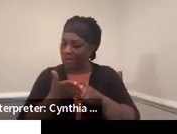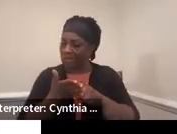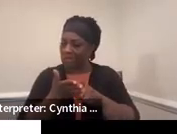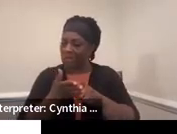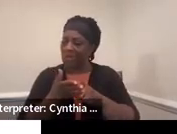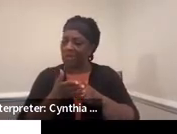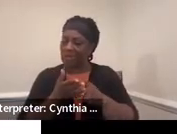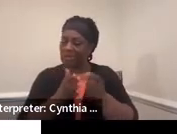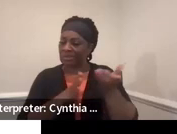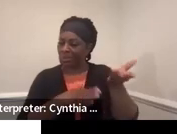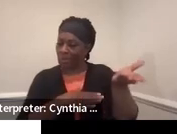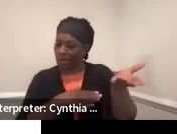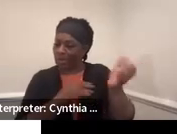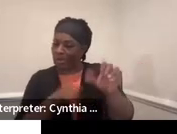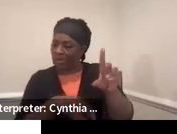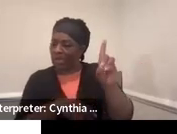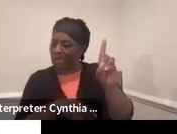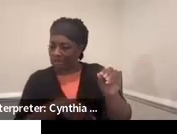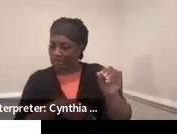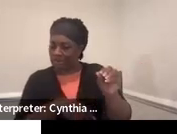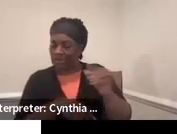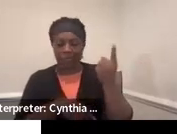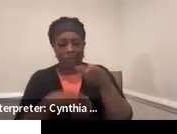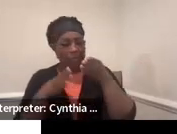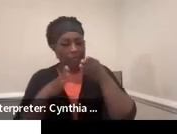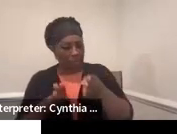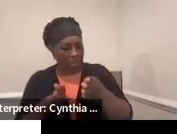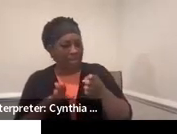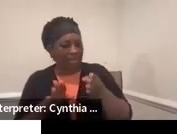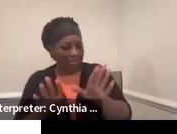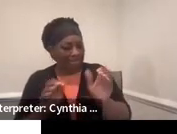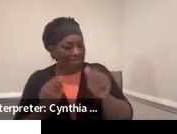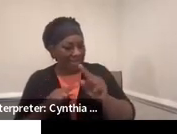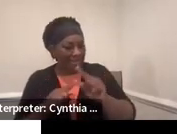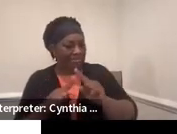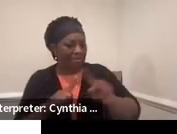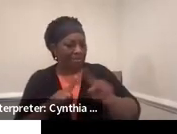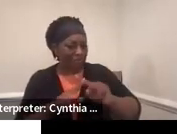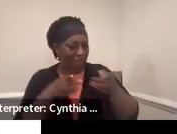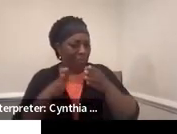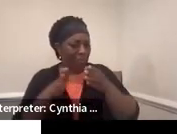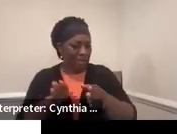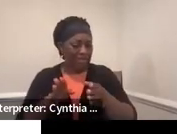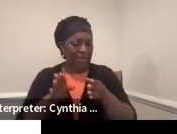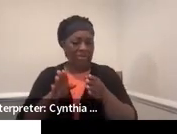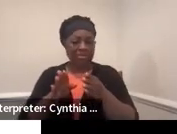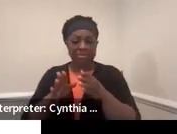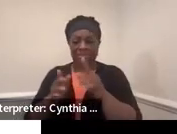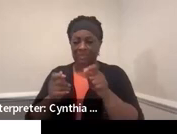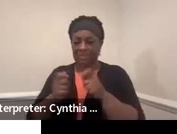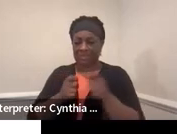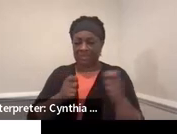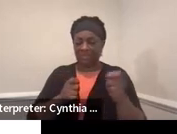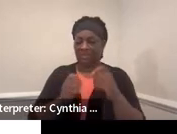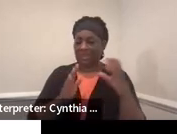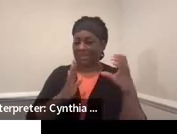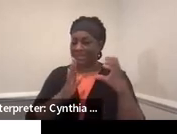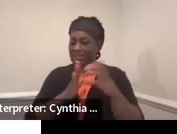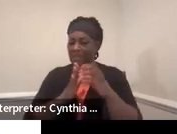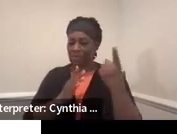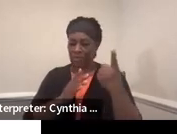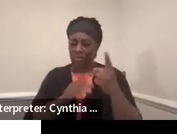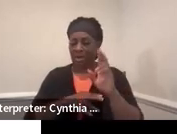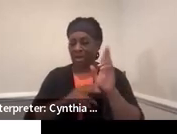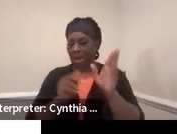way to do it. It's not the only way to do it. So just keep that in mind. But just having that, you know, in section one, that it was